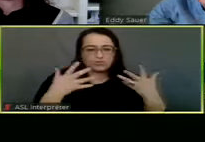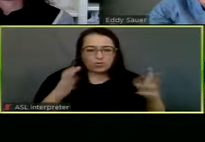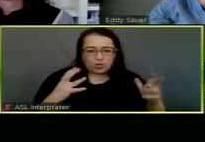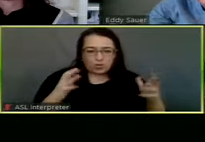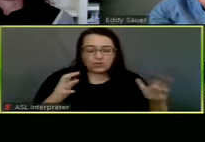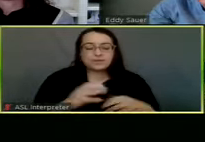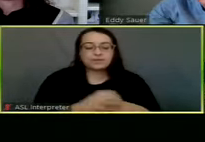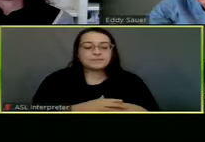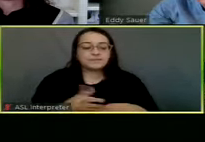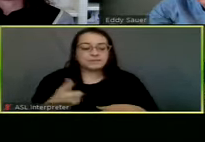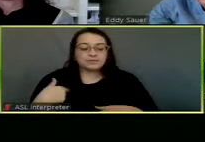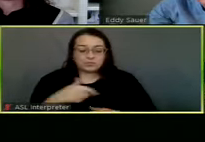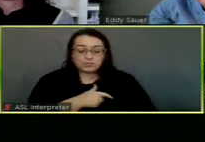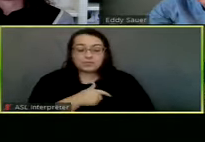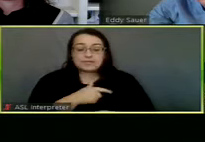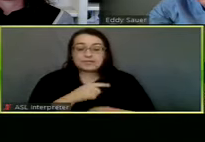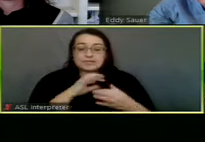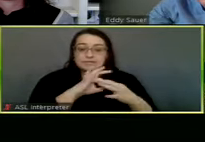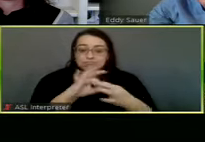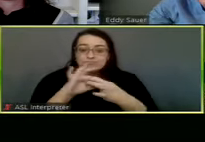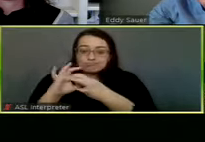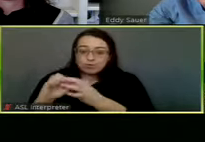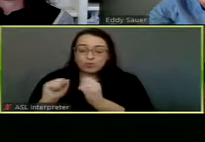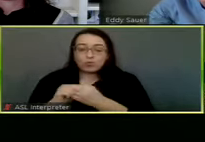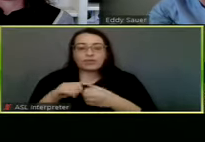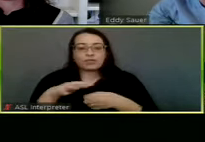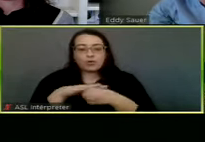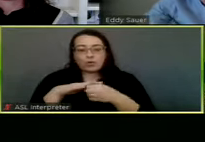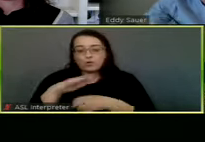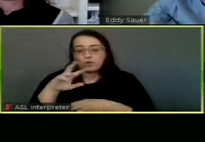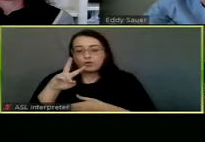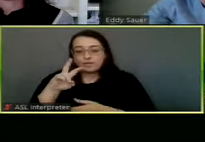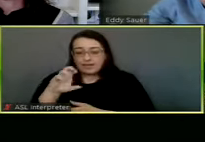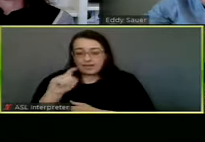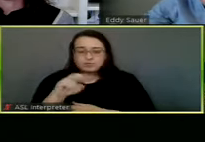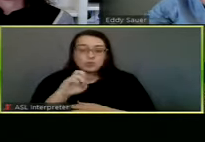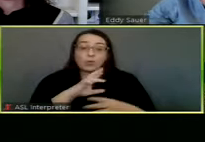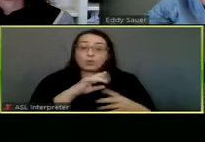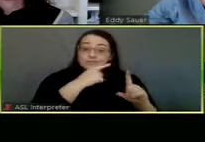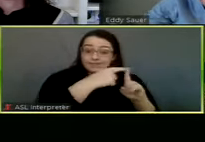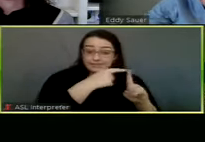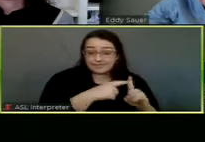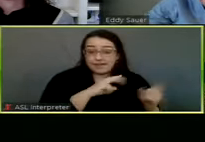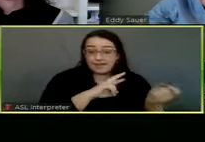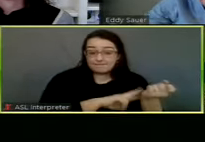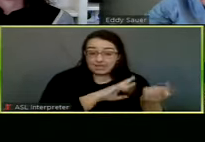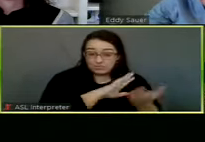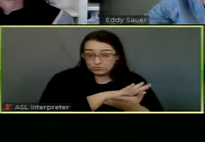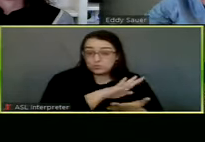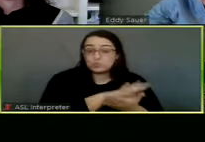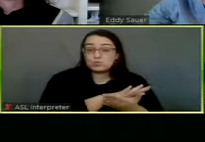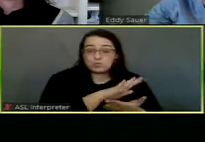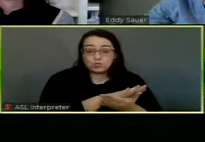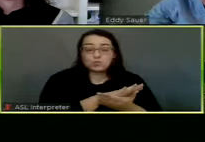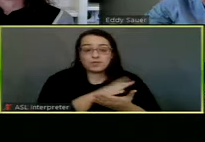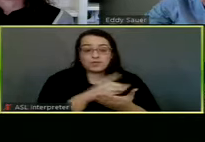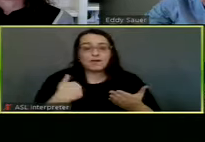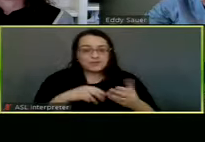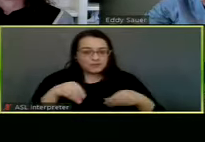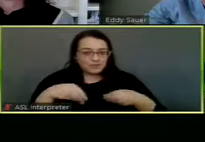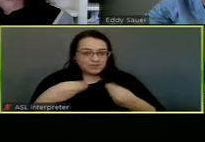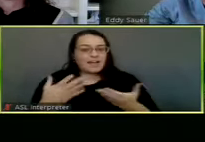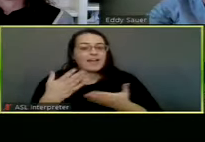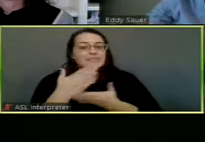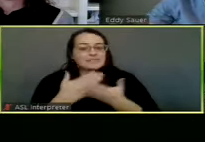do through partnerships with local vets or with Texas Tech Vet School, that we would be able to provide some of that